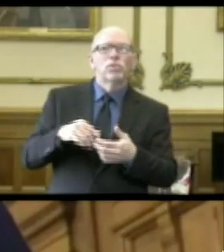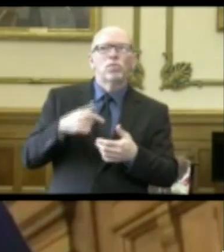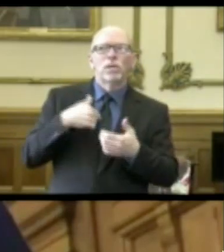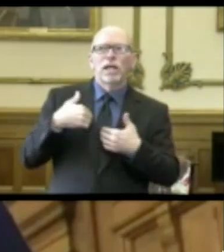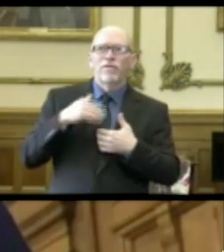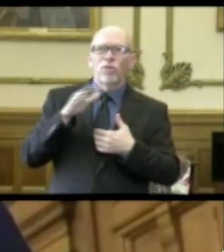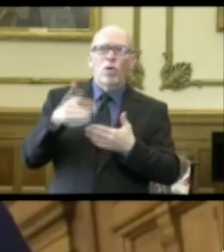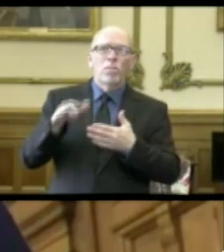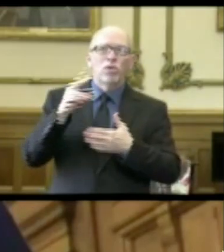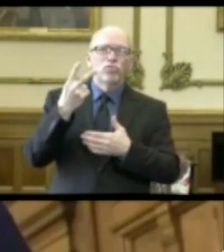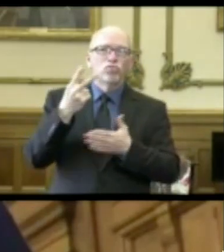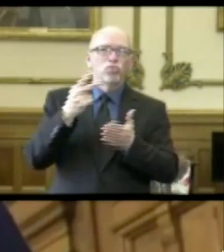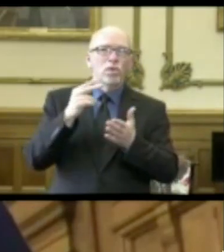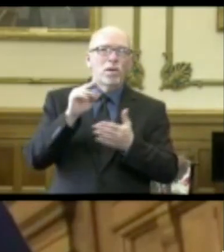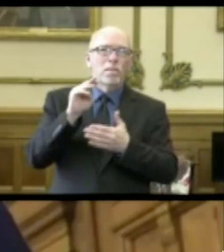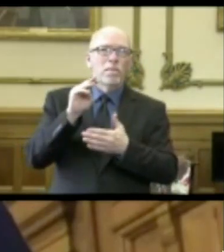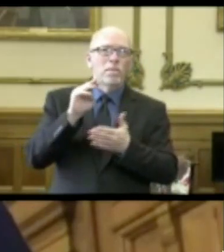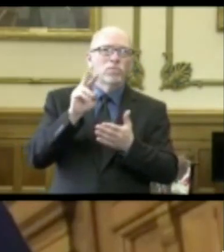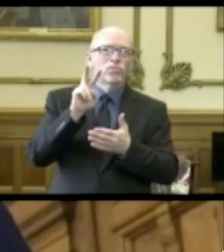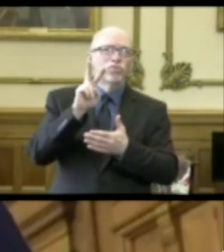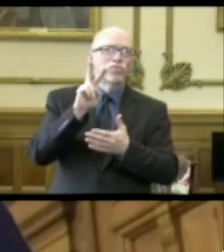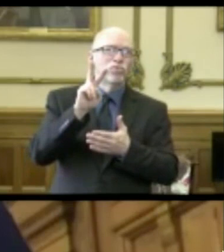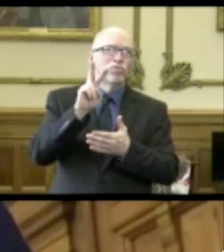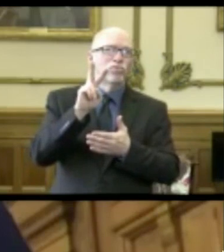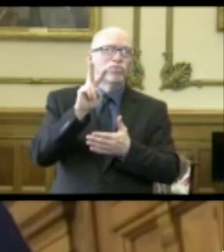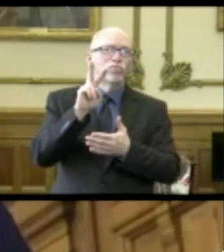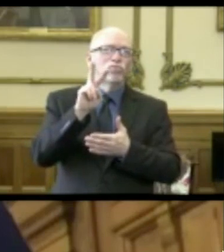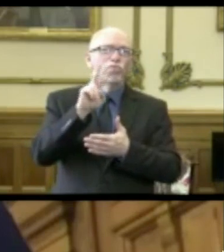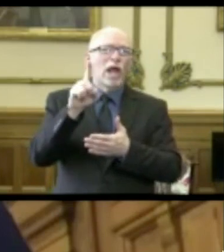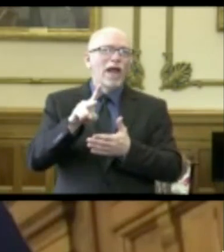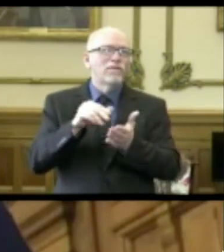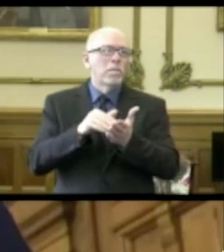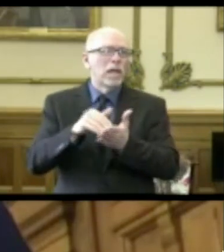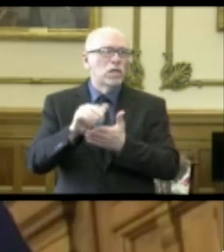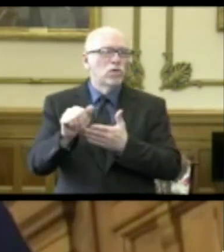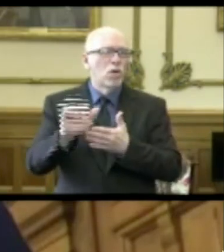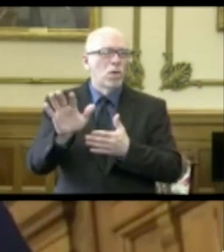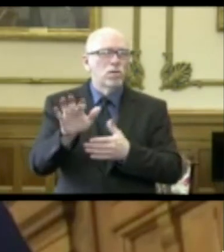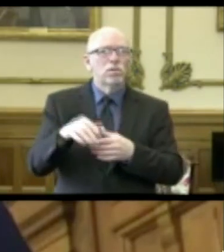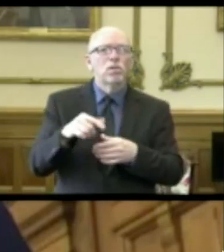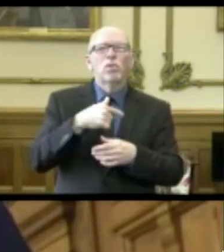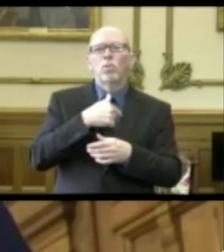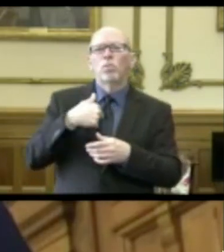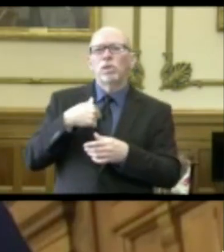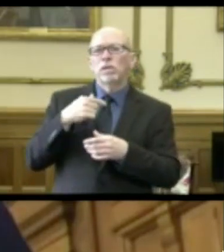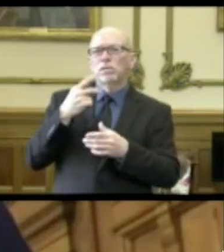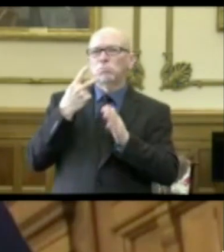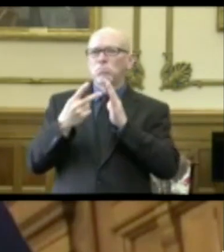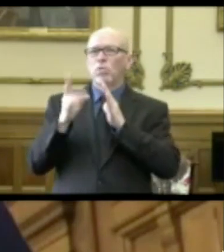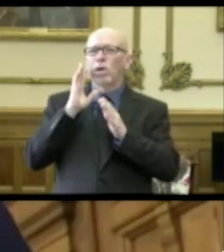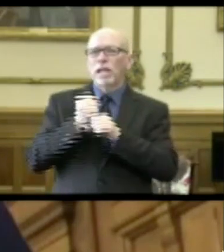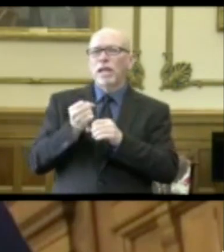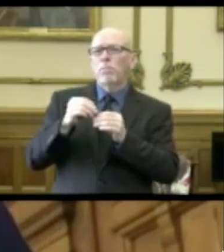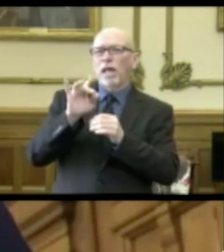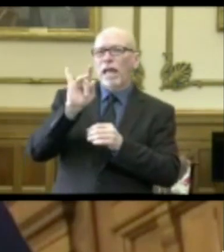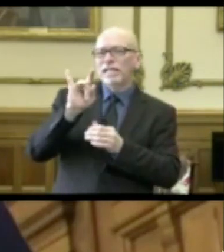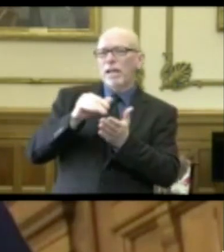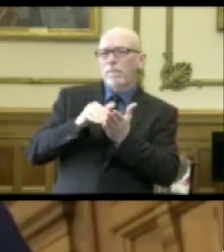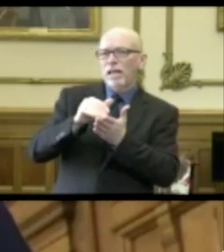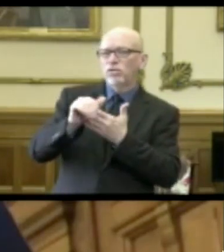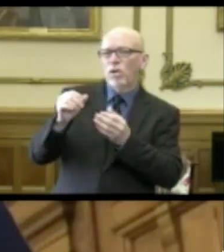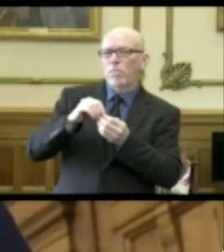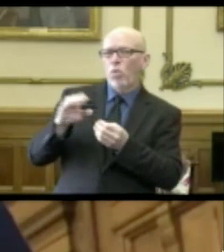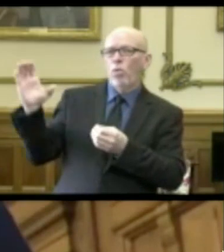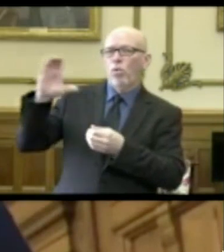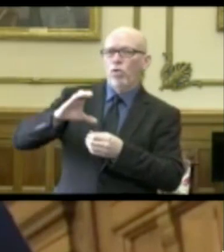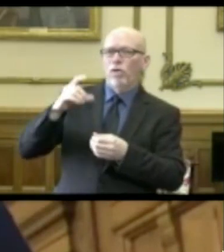$2 million of the $4.5 million. But we also are anticipating an additional $18 million for COVID